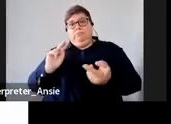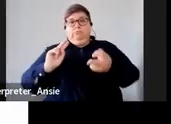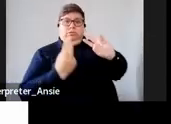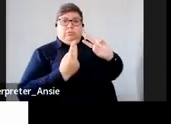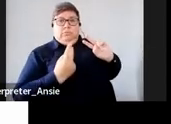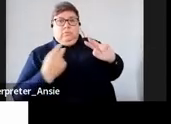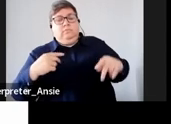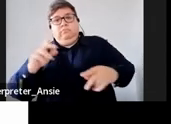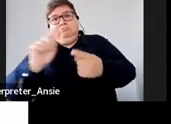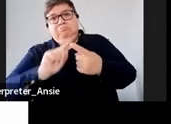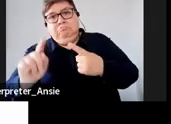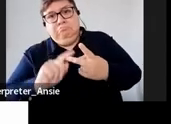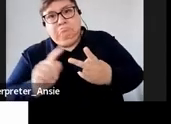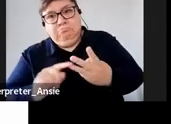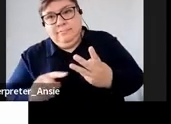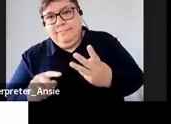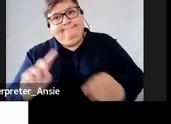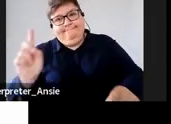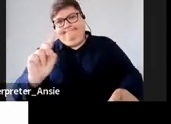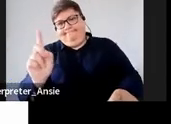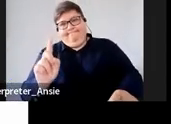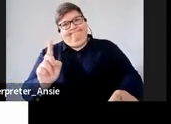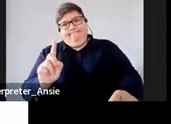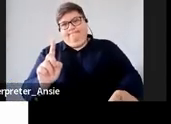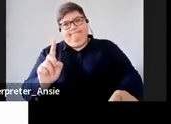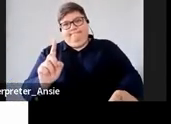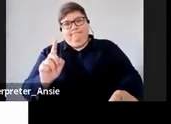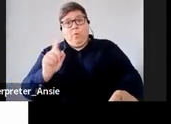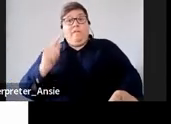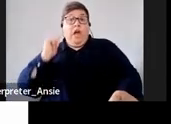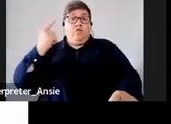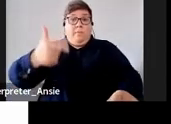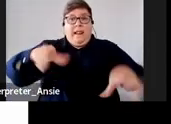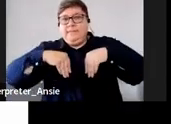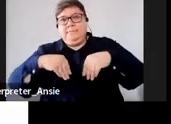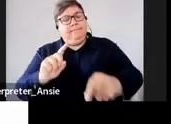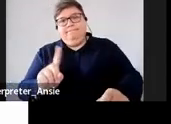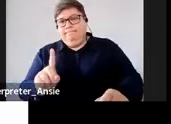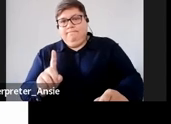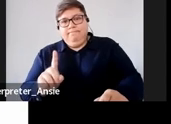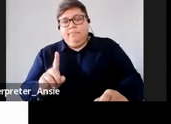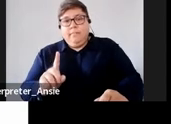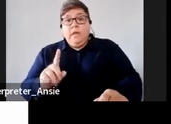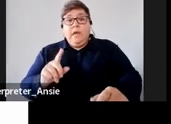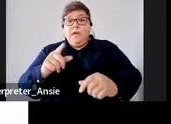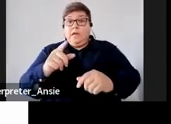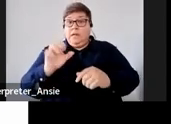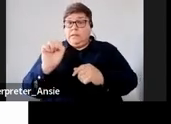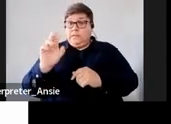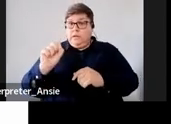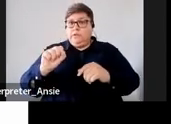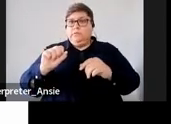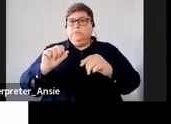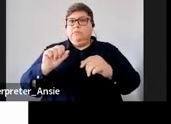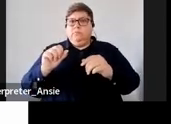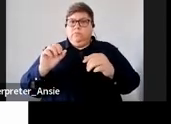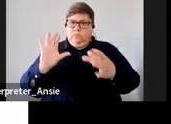let me proceed with the criminal prosecution further SIRS commit that it will give you a relief in